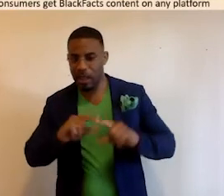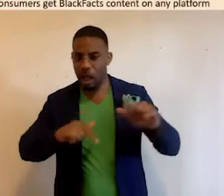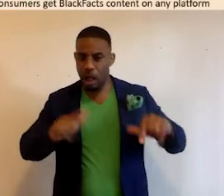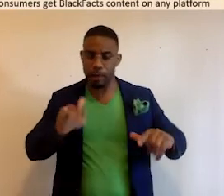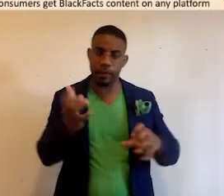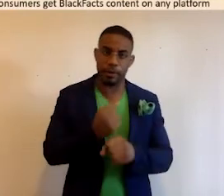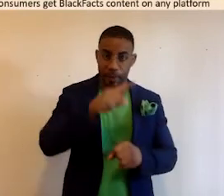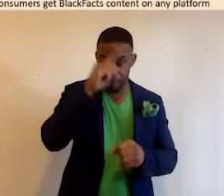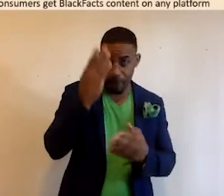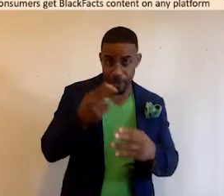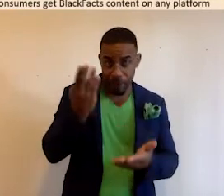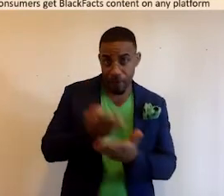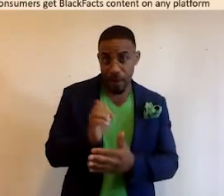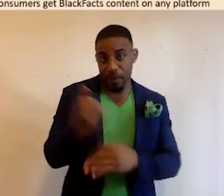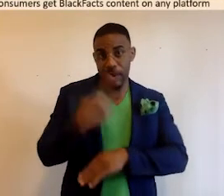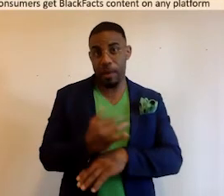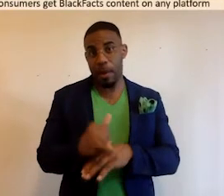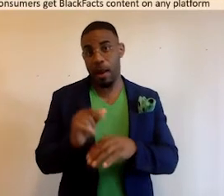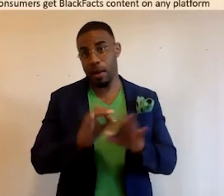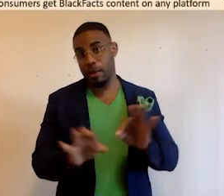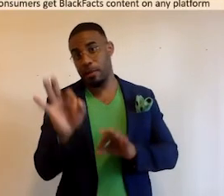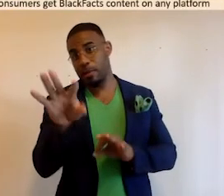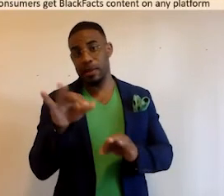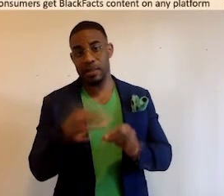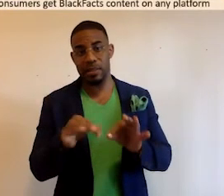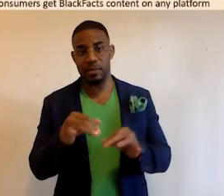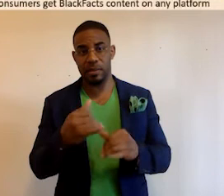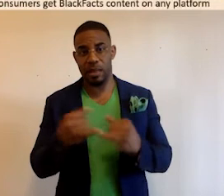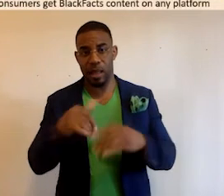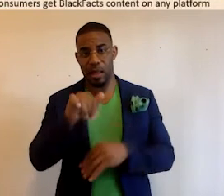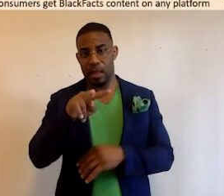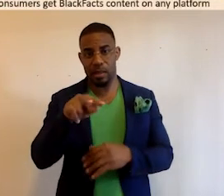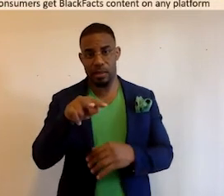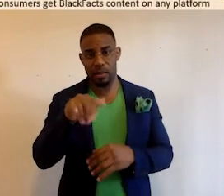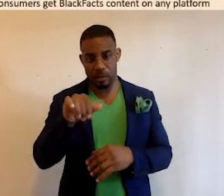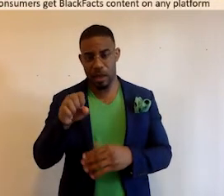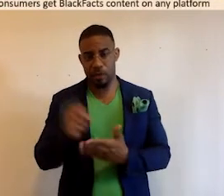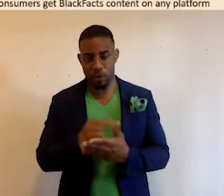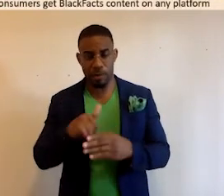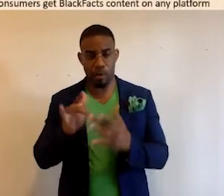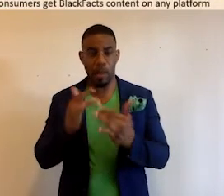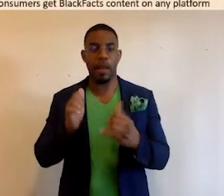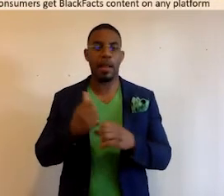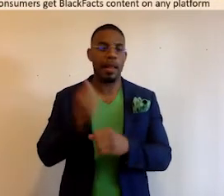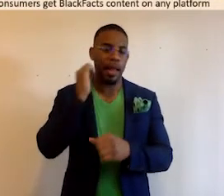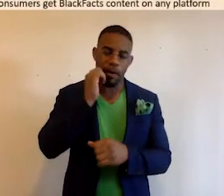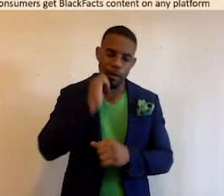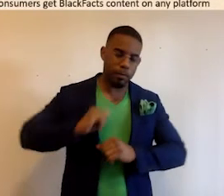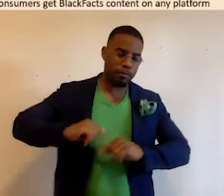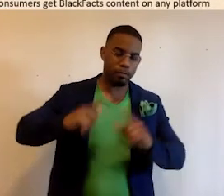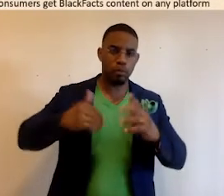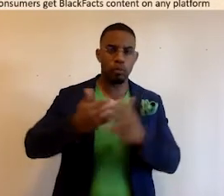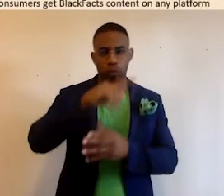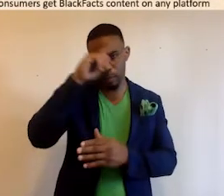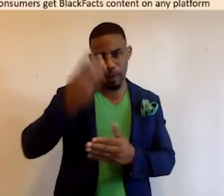that get the Black history fact of the day by plugging in a simple line of JavaScript into their website. And now they get every single day new